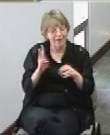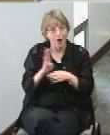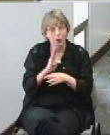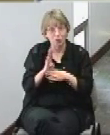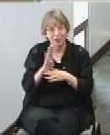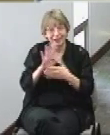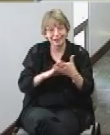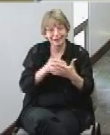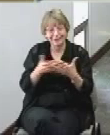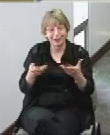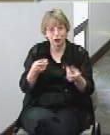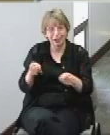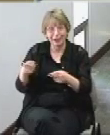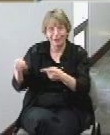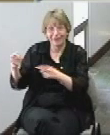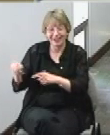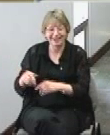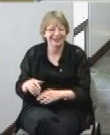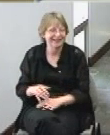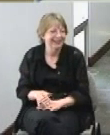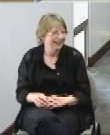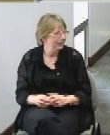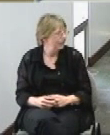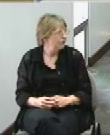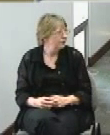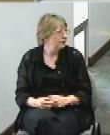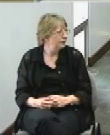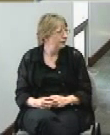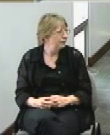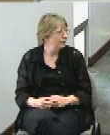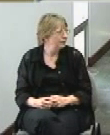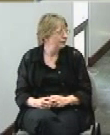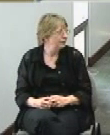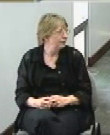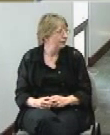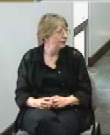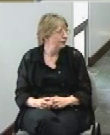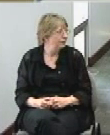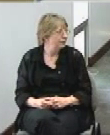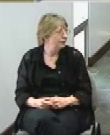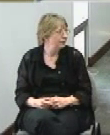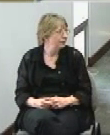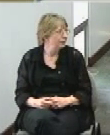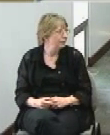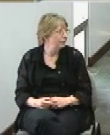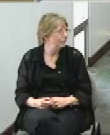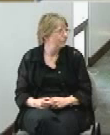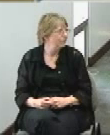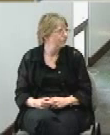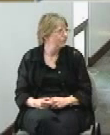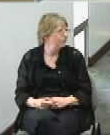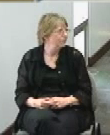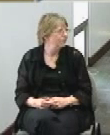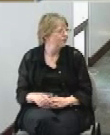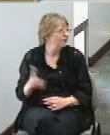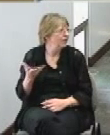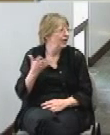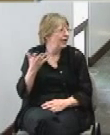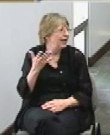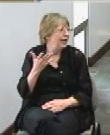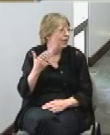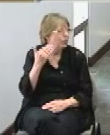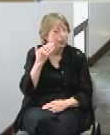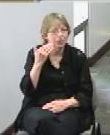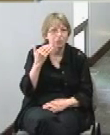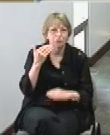that the next thing here's here's an overhead